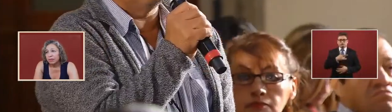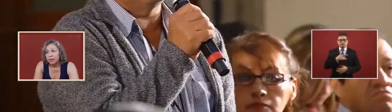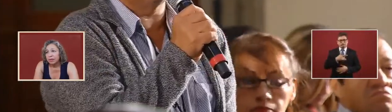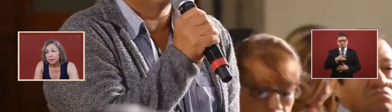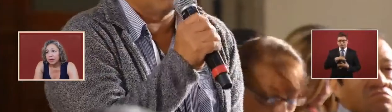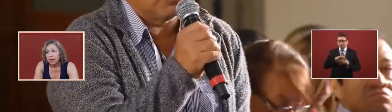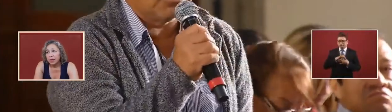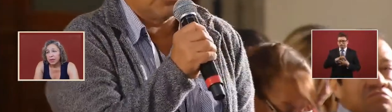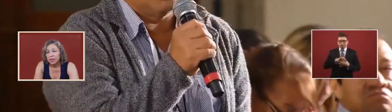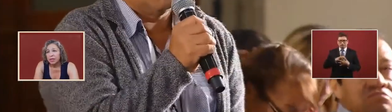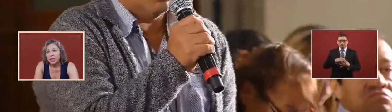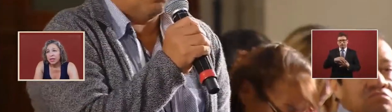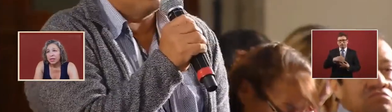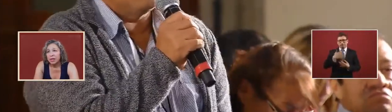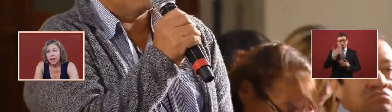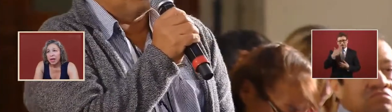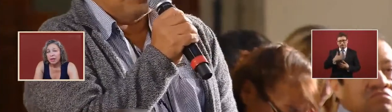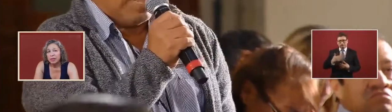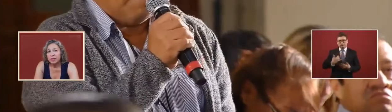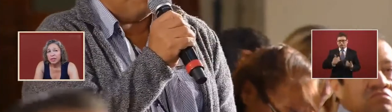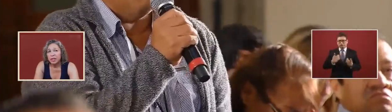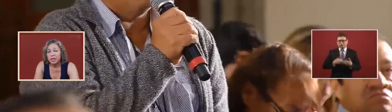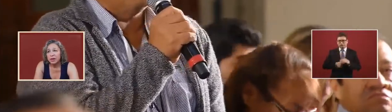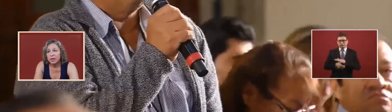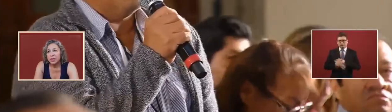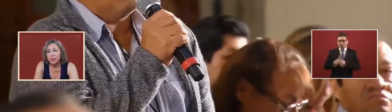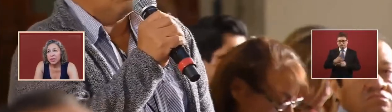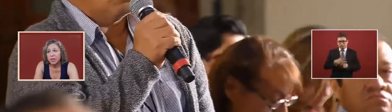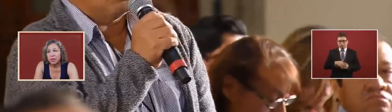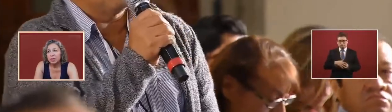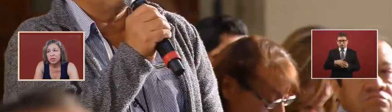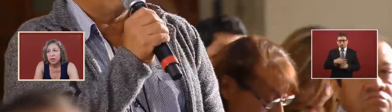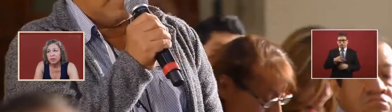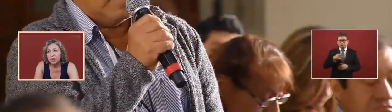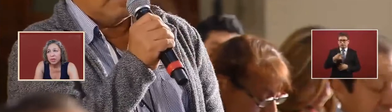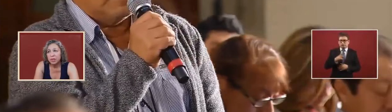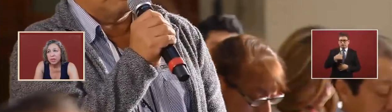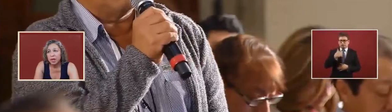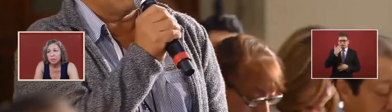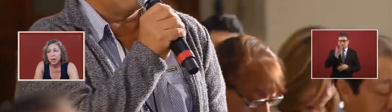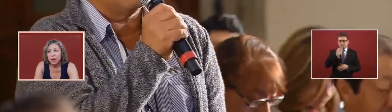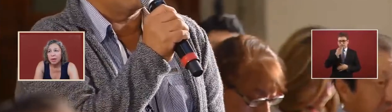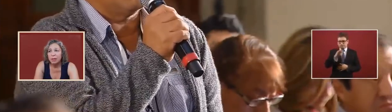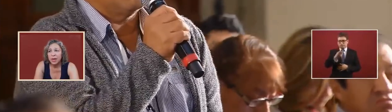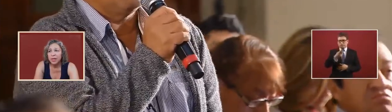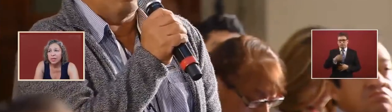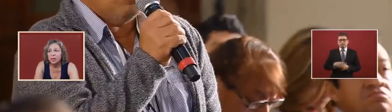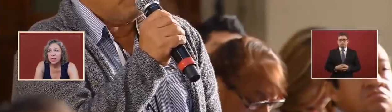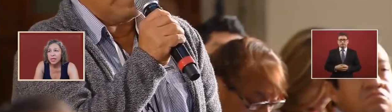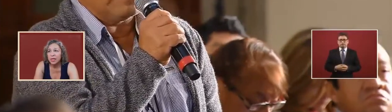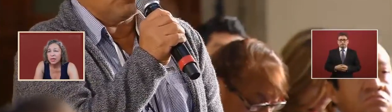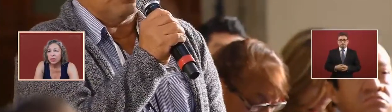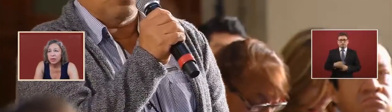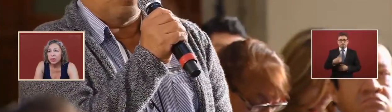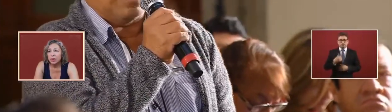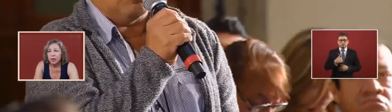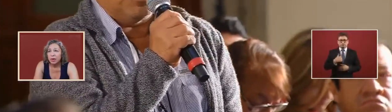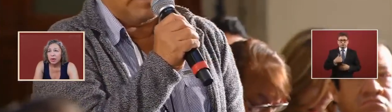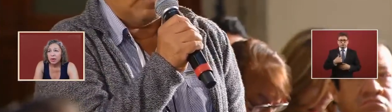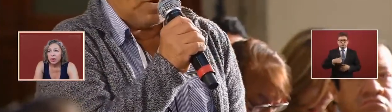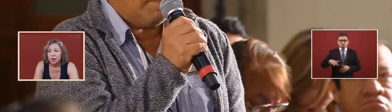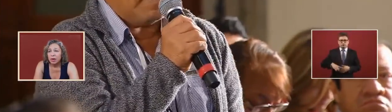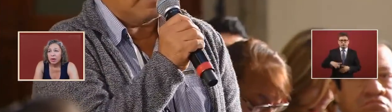i feel very solid have solidarity with the youth of guanxinapa but i can want to tell you